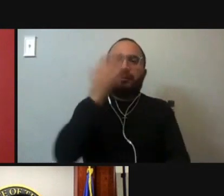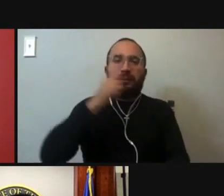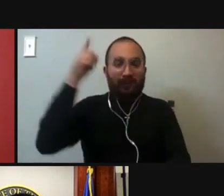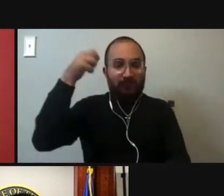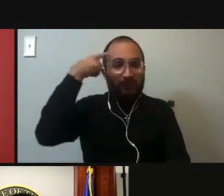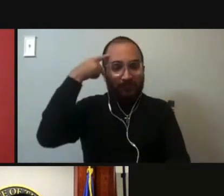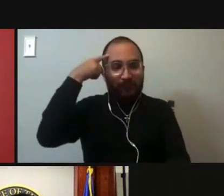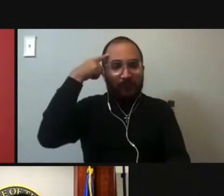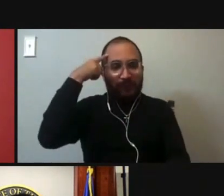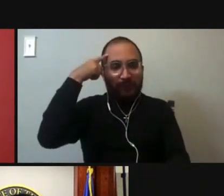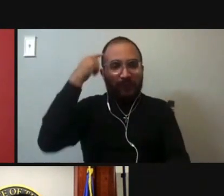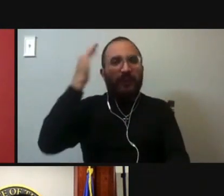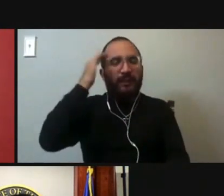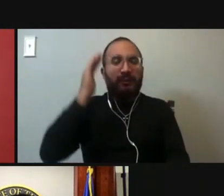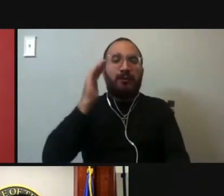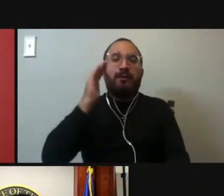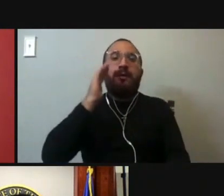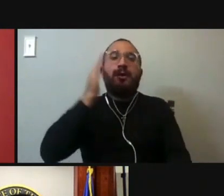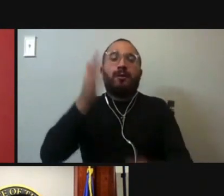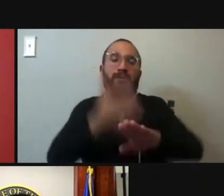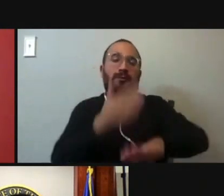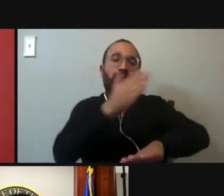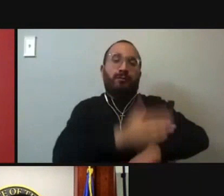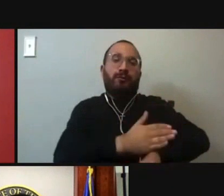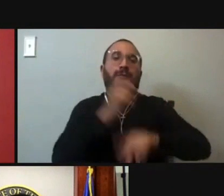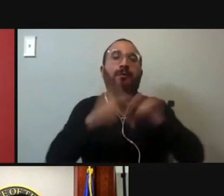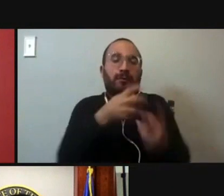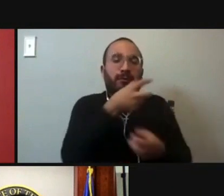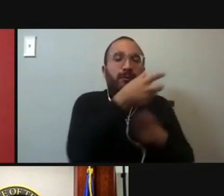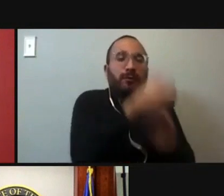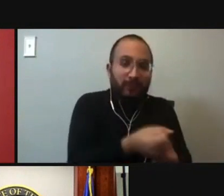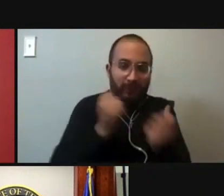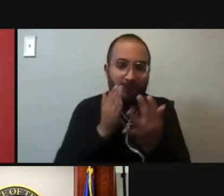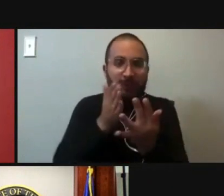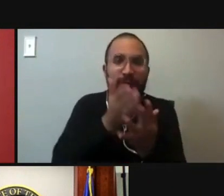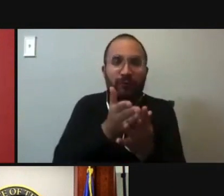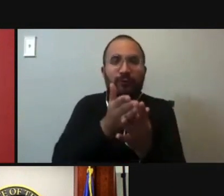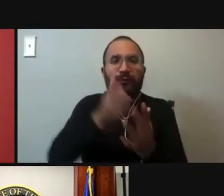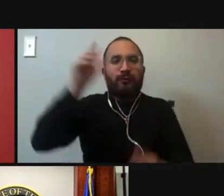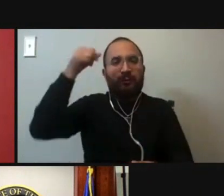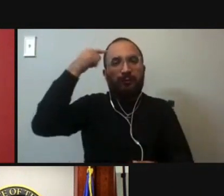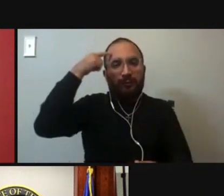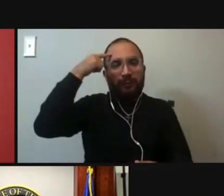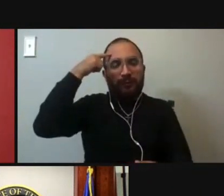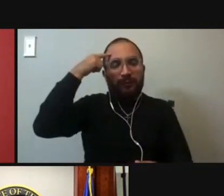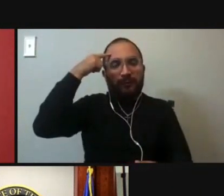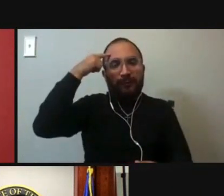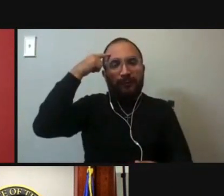only will improve the public's confidence in government. And again, I look forward to